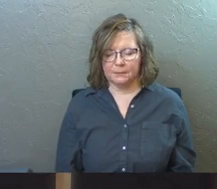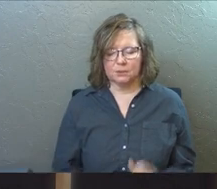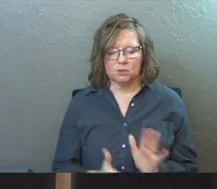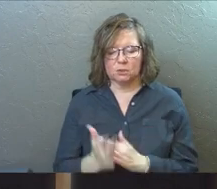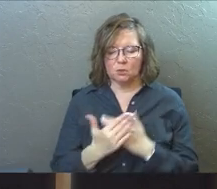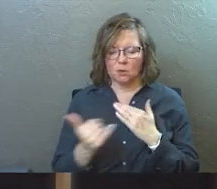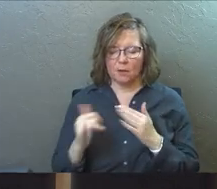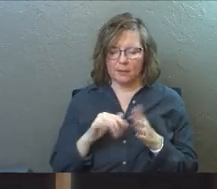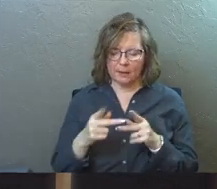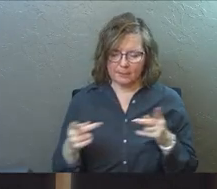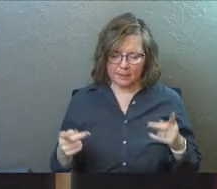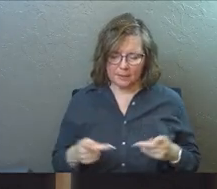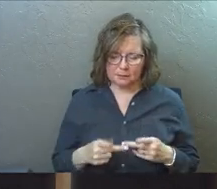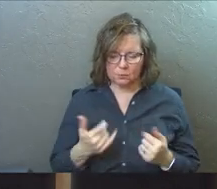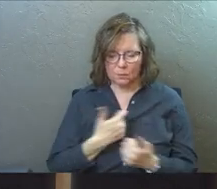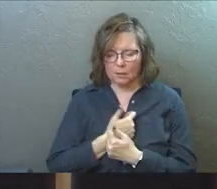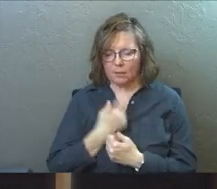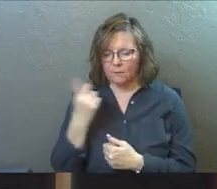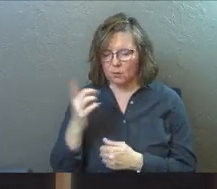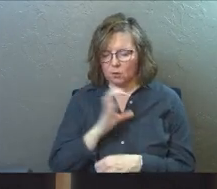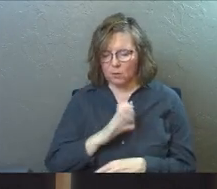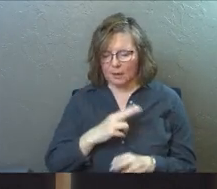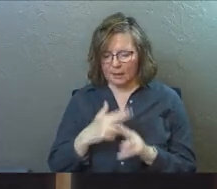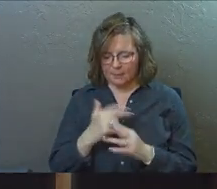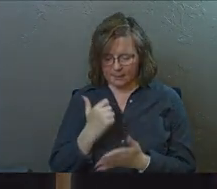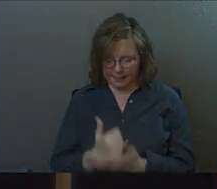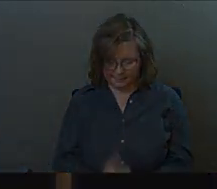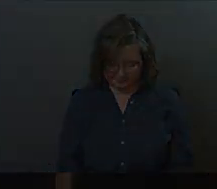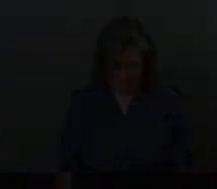Jesus, call us to that place. We love you. In Christ's name, amen.